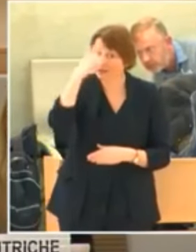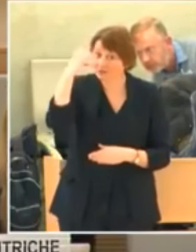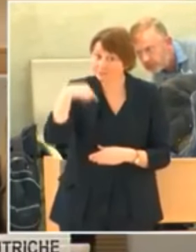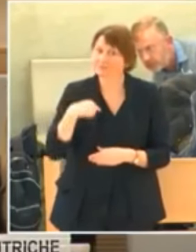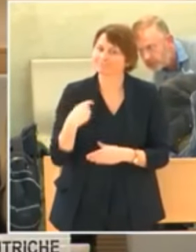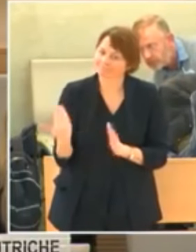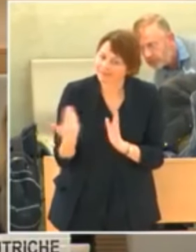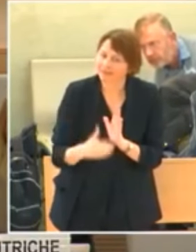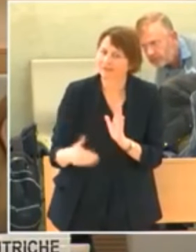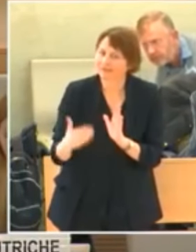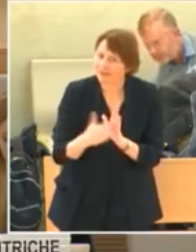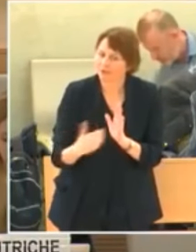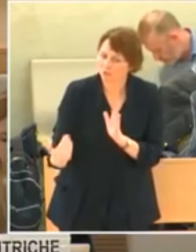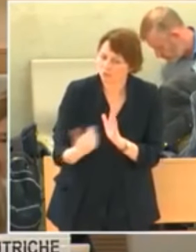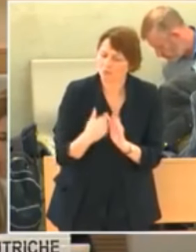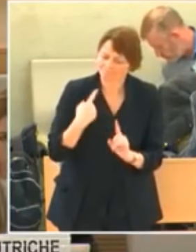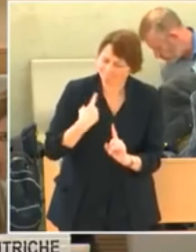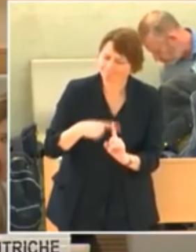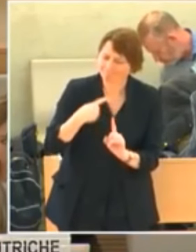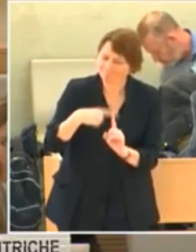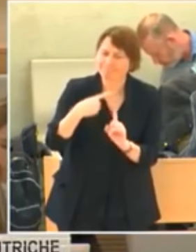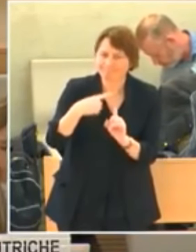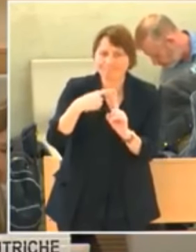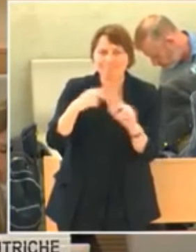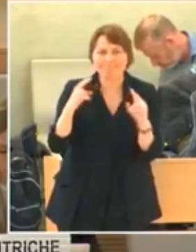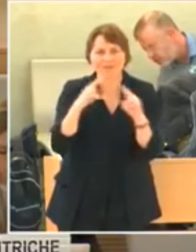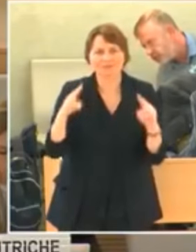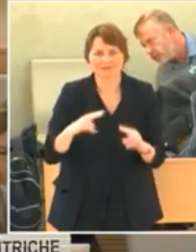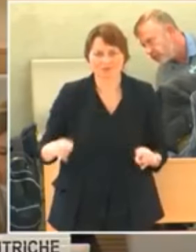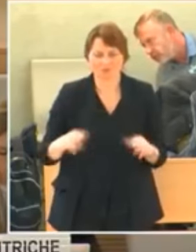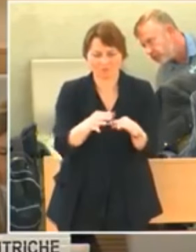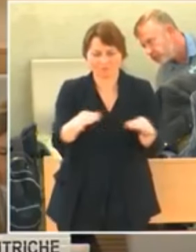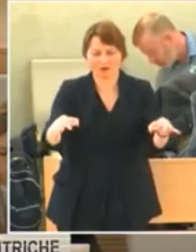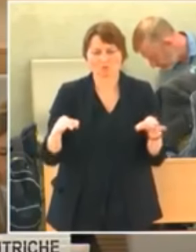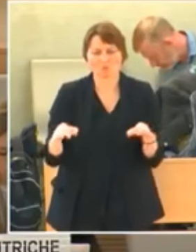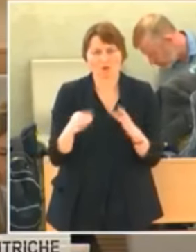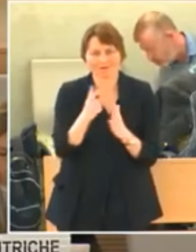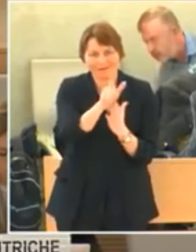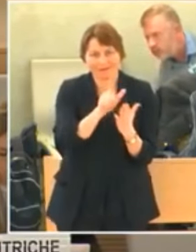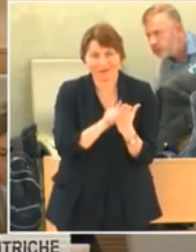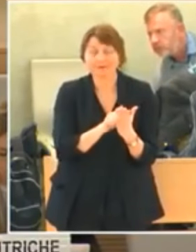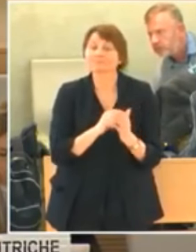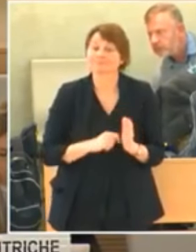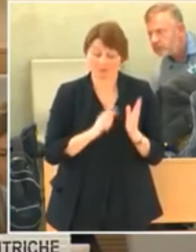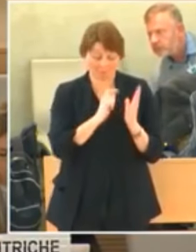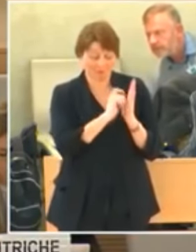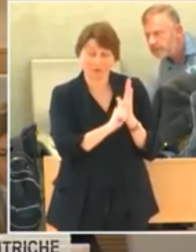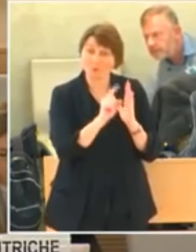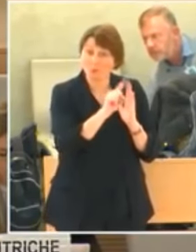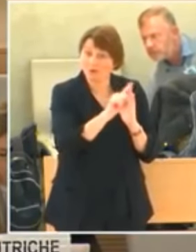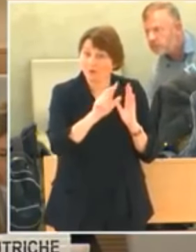framework in key areas affecting the persons with disabilities and in implementation of the Article 13 of the Convention